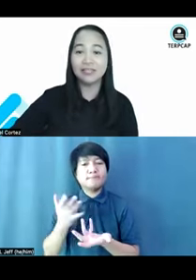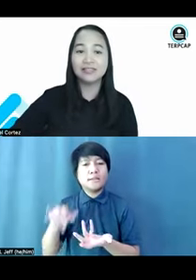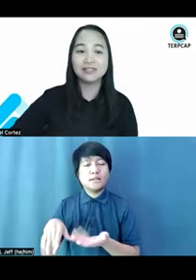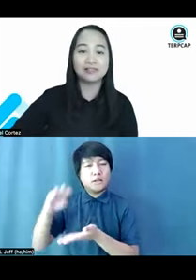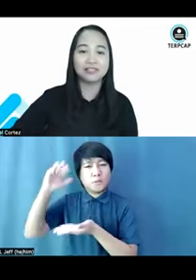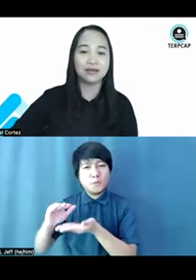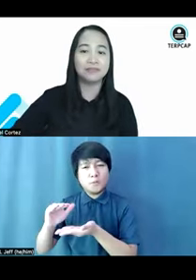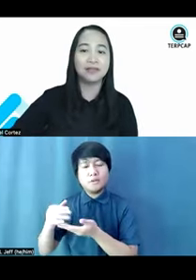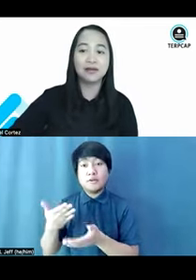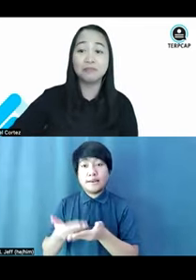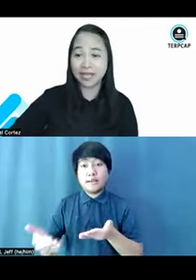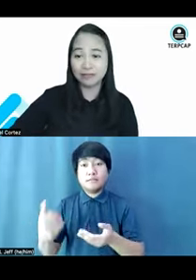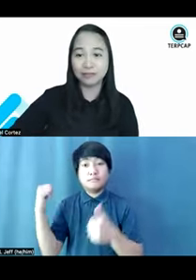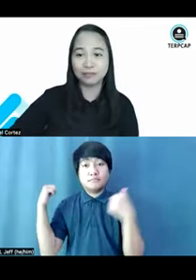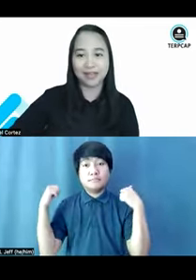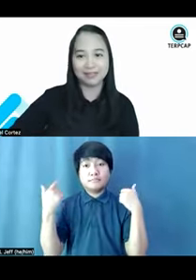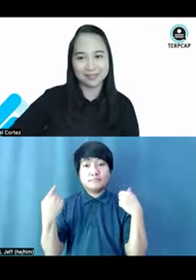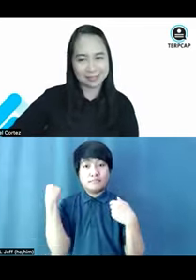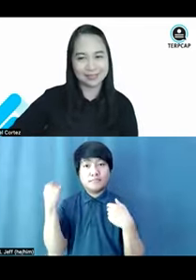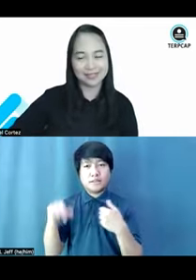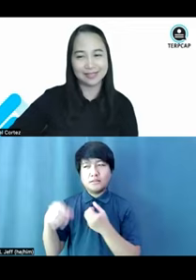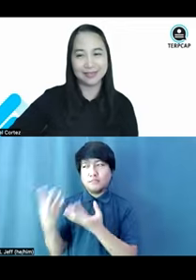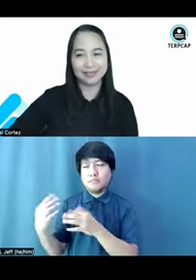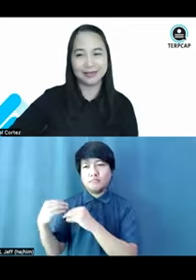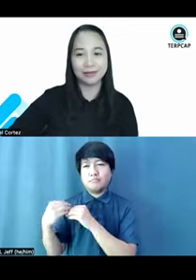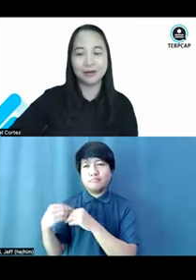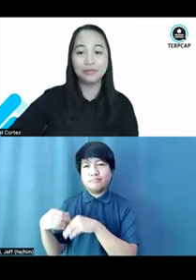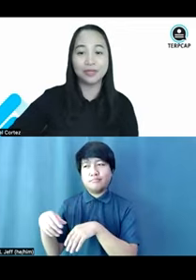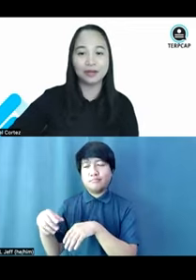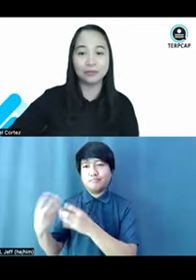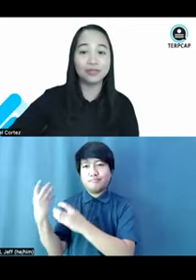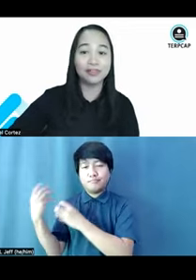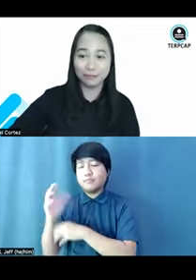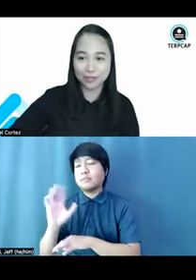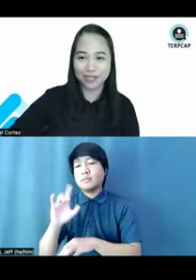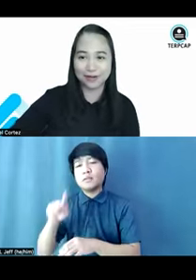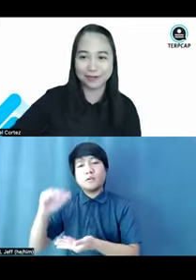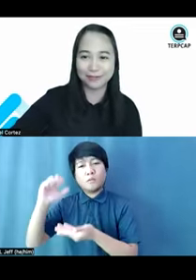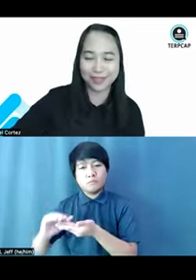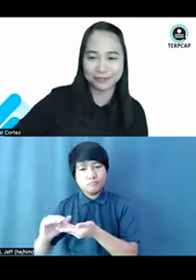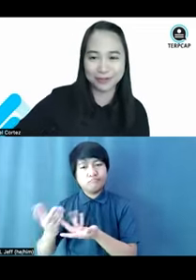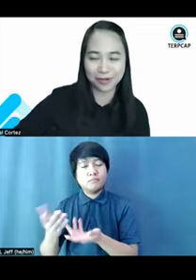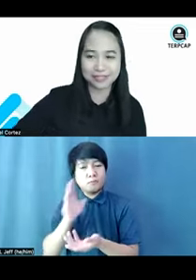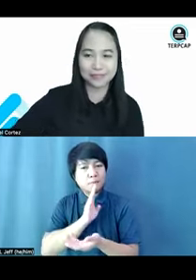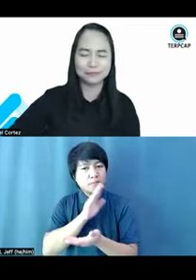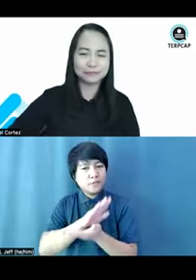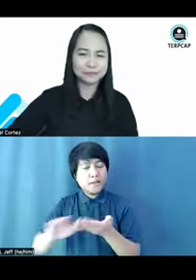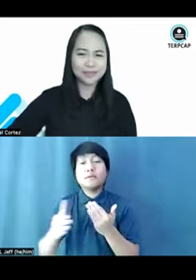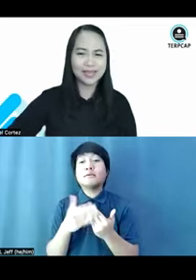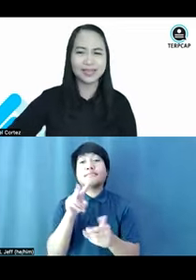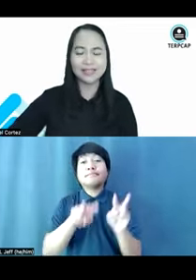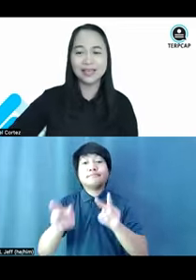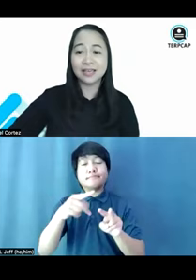And these are some mindful practices that we are, we would love to share with everyone. So